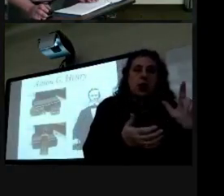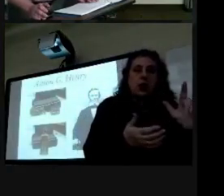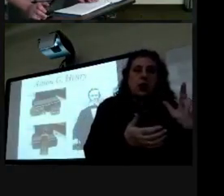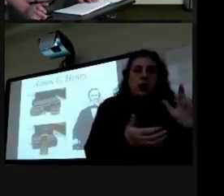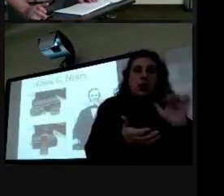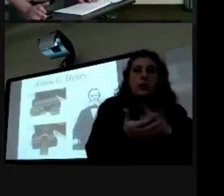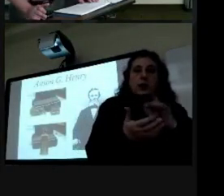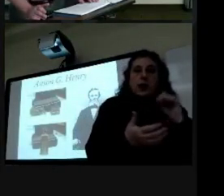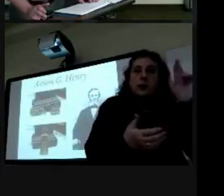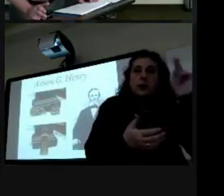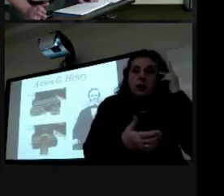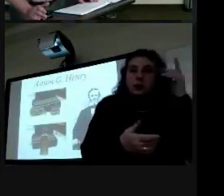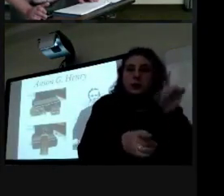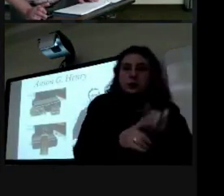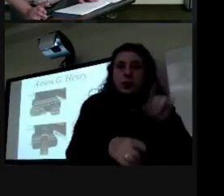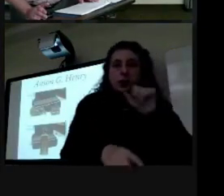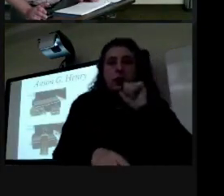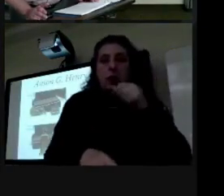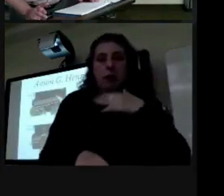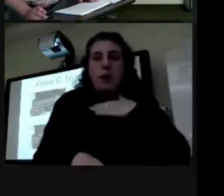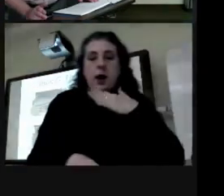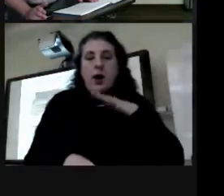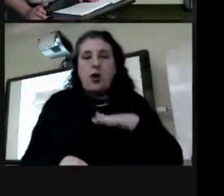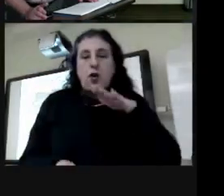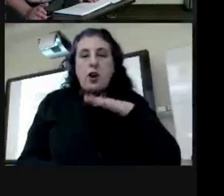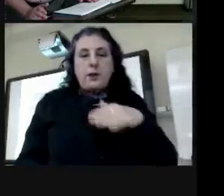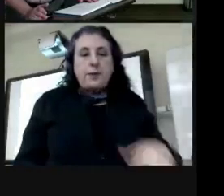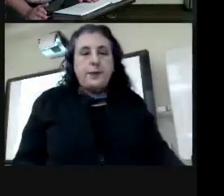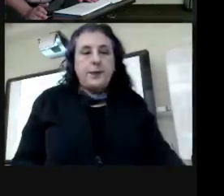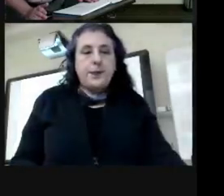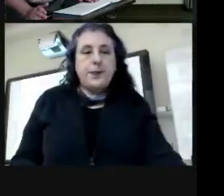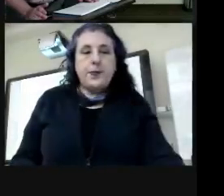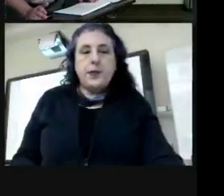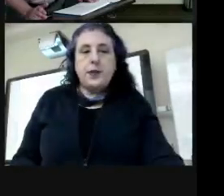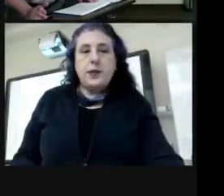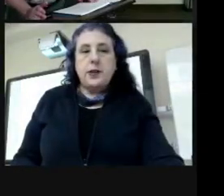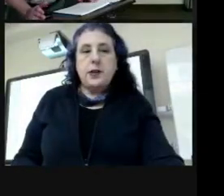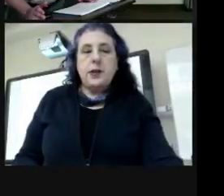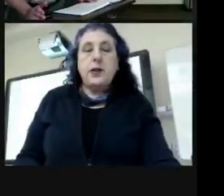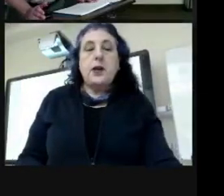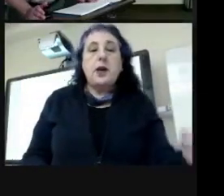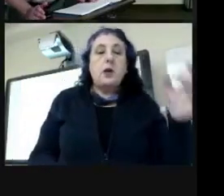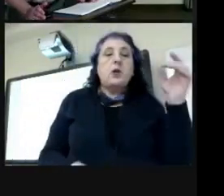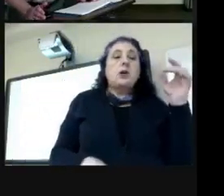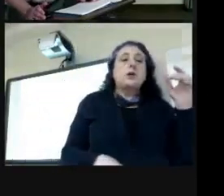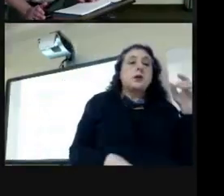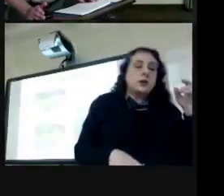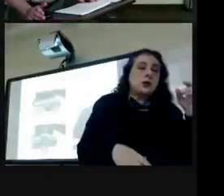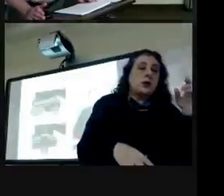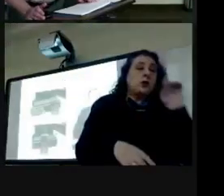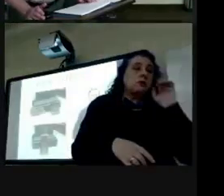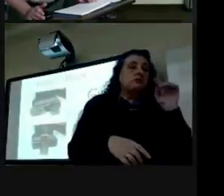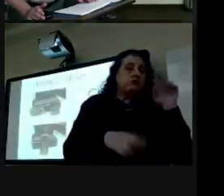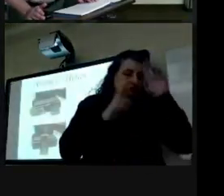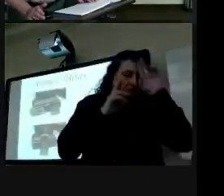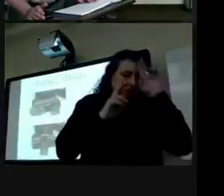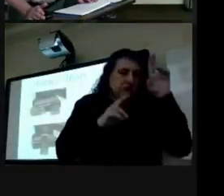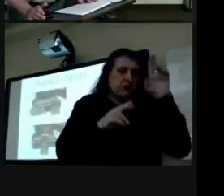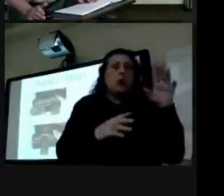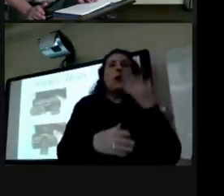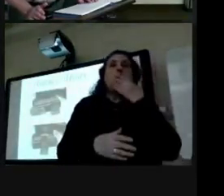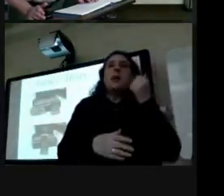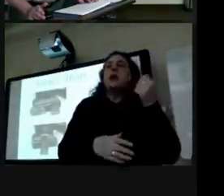and politics too but that's not my area so he was recognized as one of the best doctors in